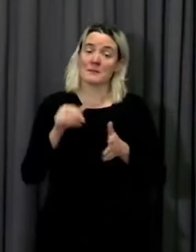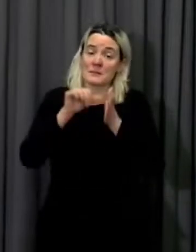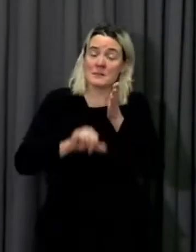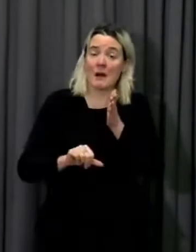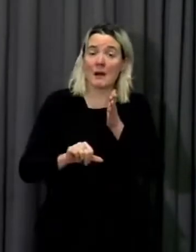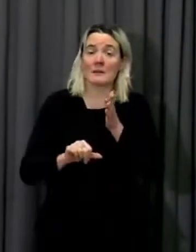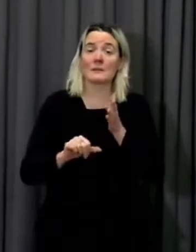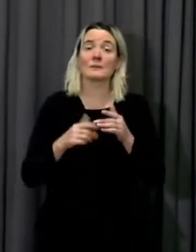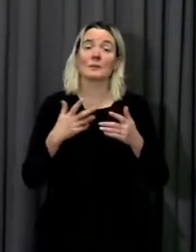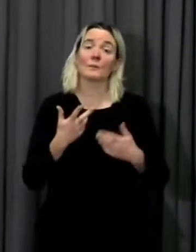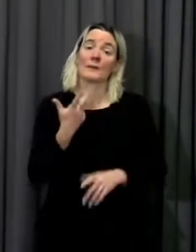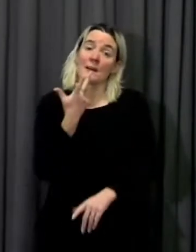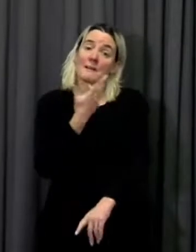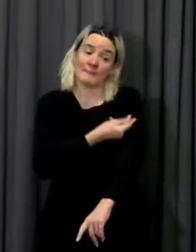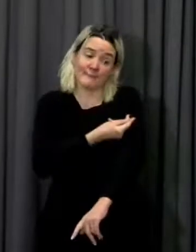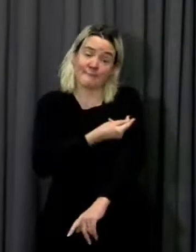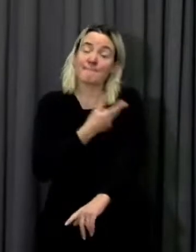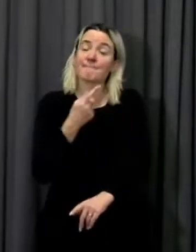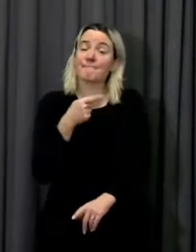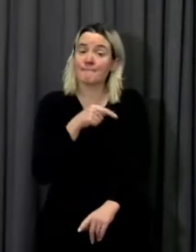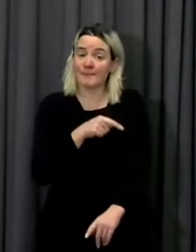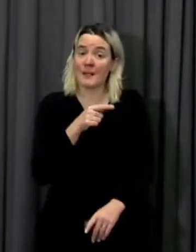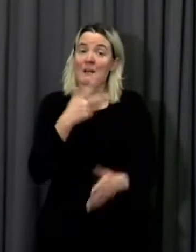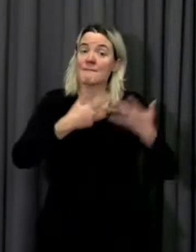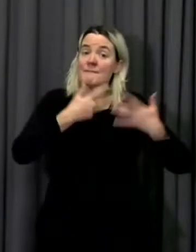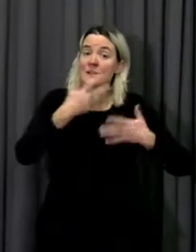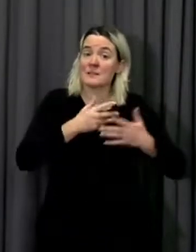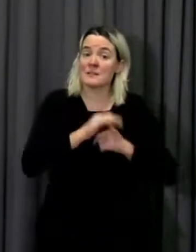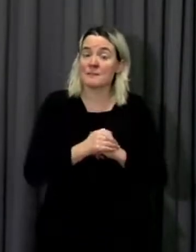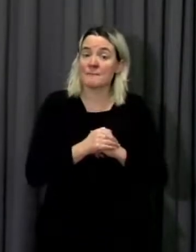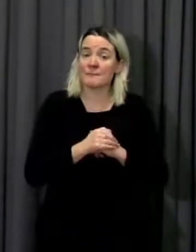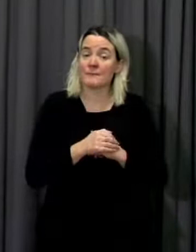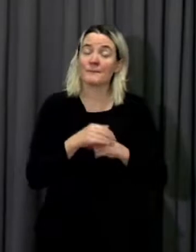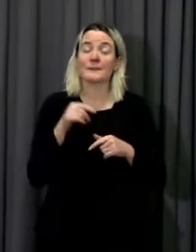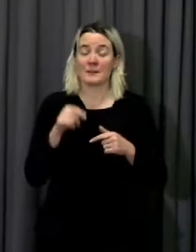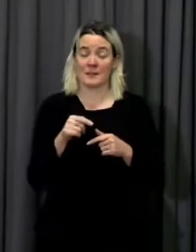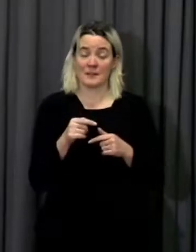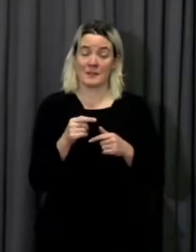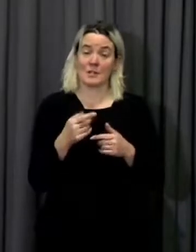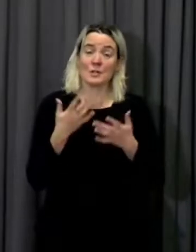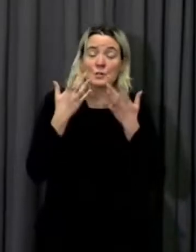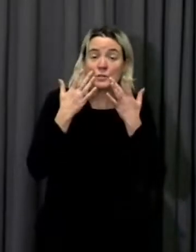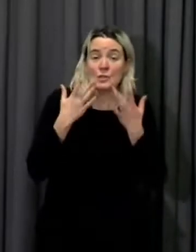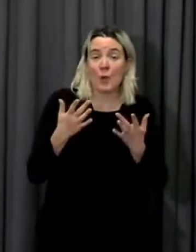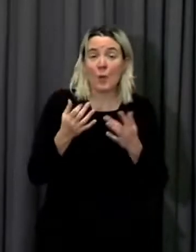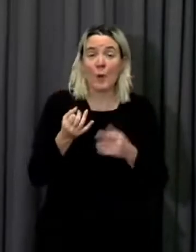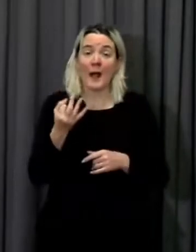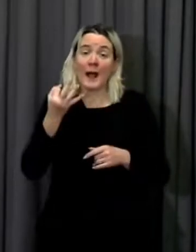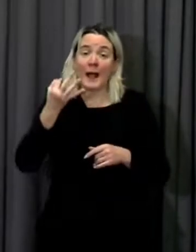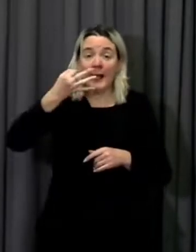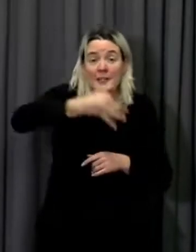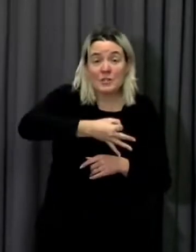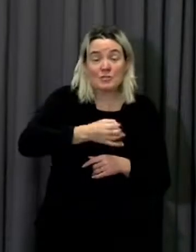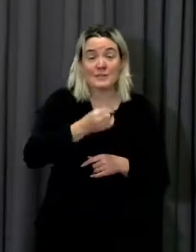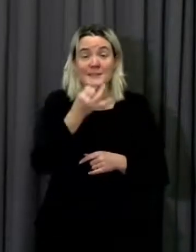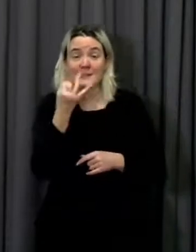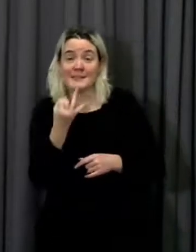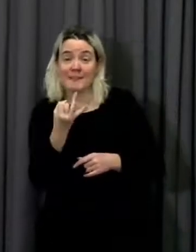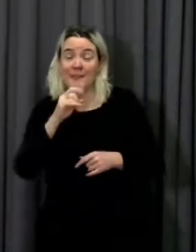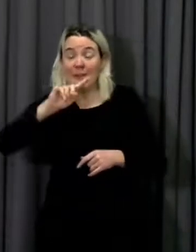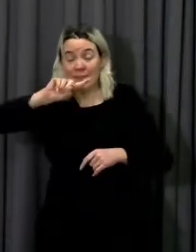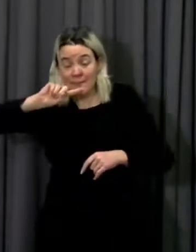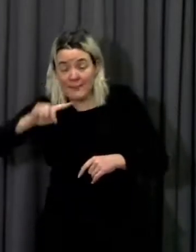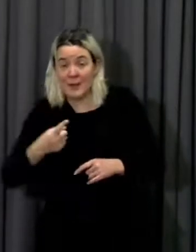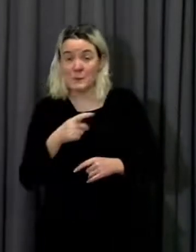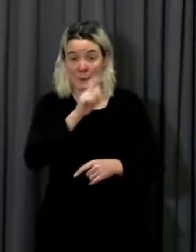have just been published. They show that more than 807,000 people have had their first